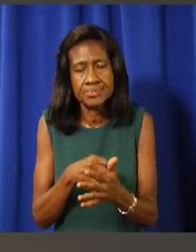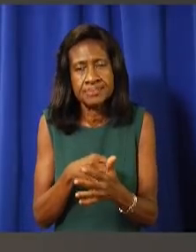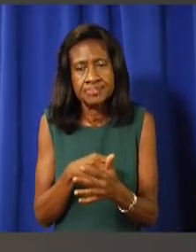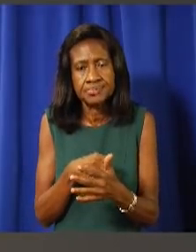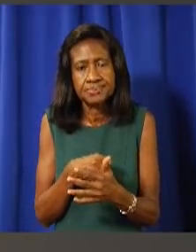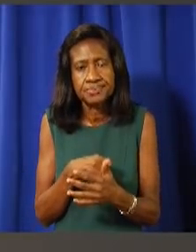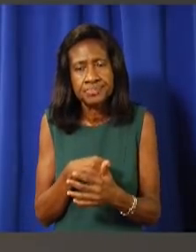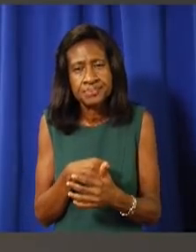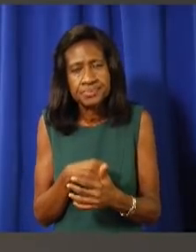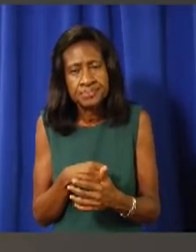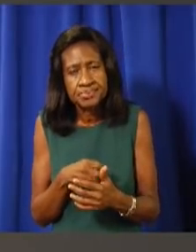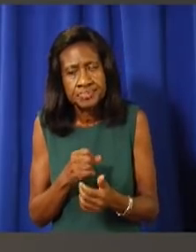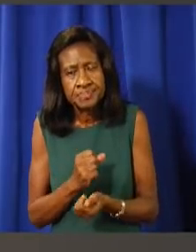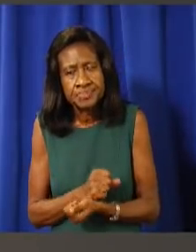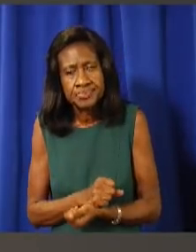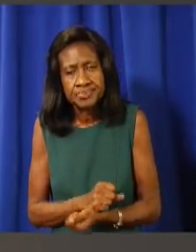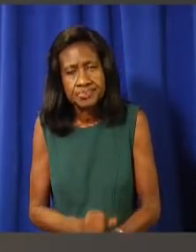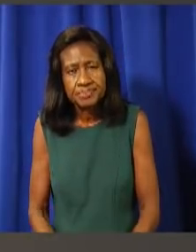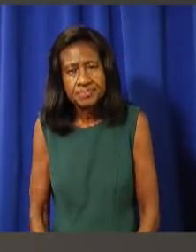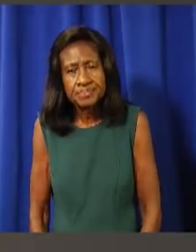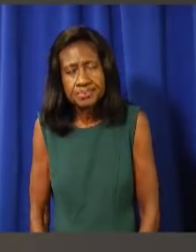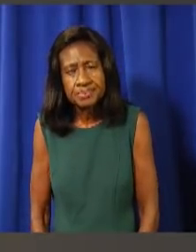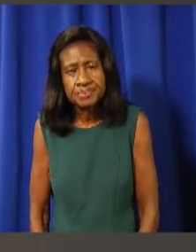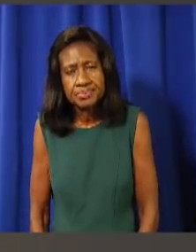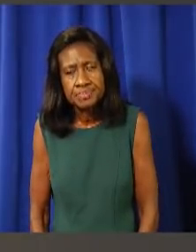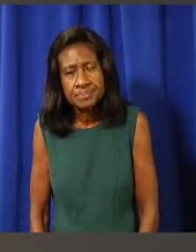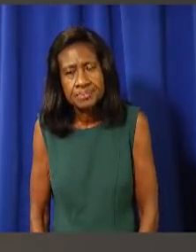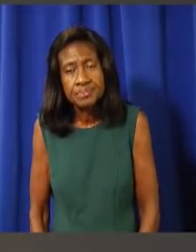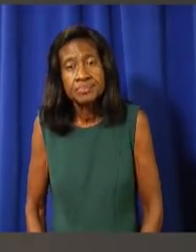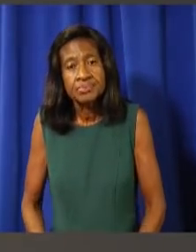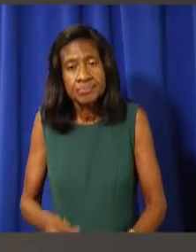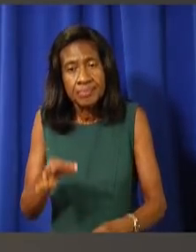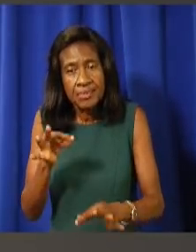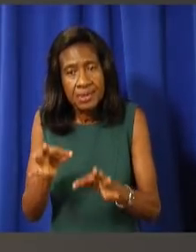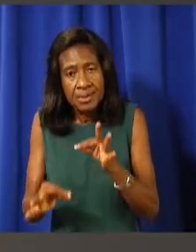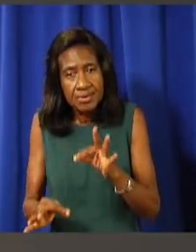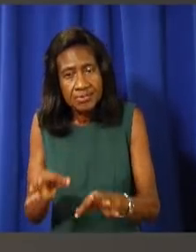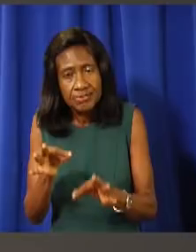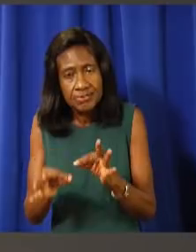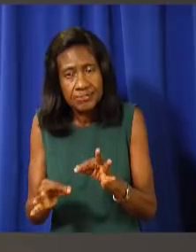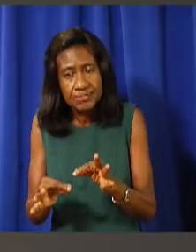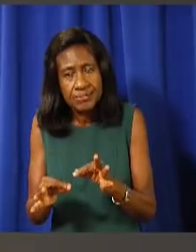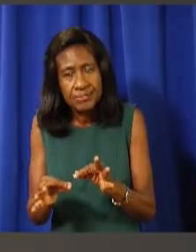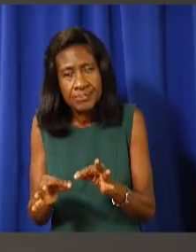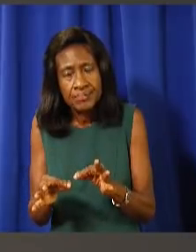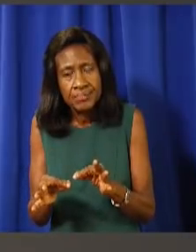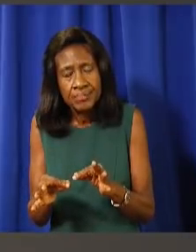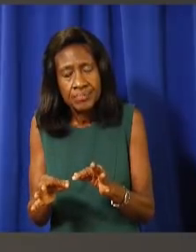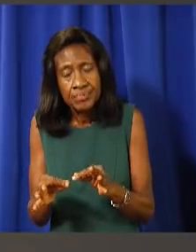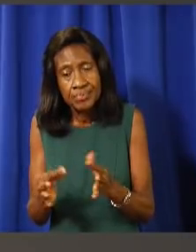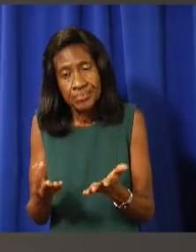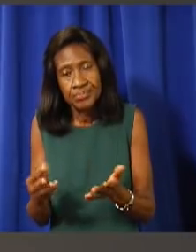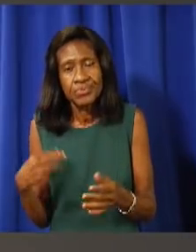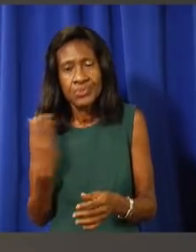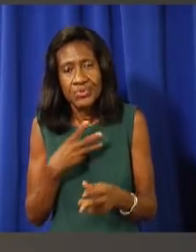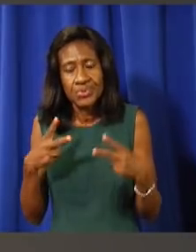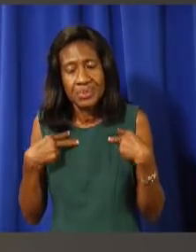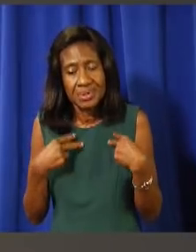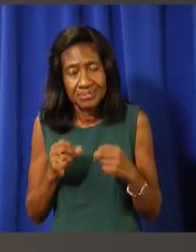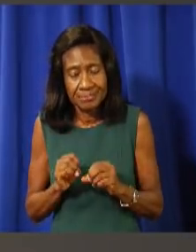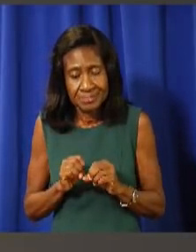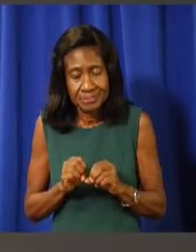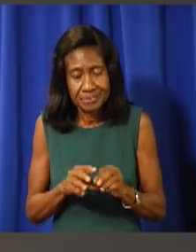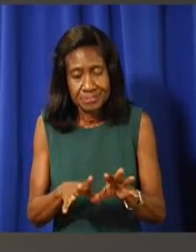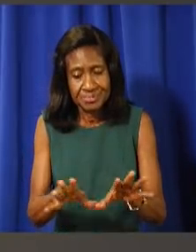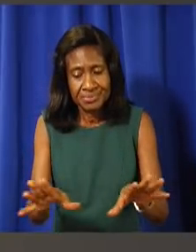event of a potent minister, Mr. Turner, in the event of potential outbreak, or perhaps some would say the inevitable